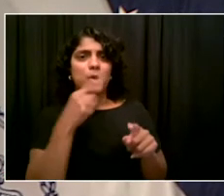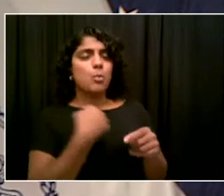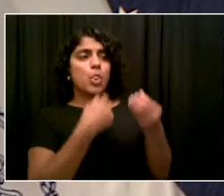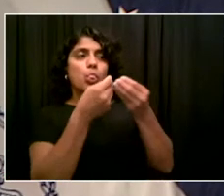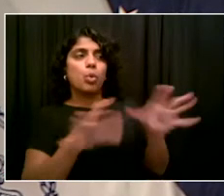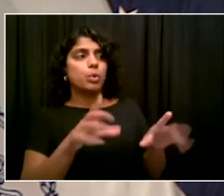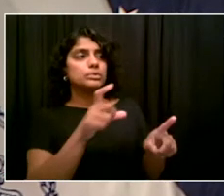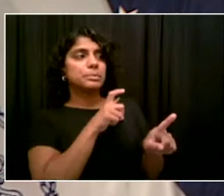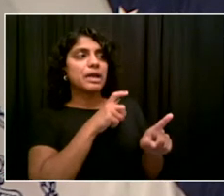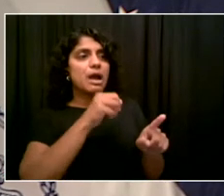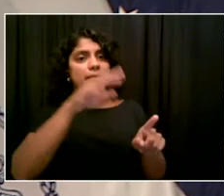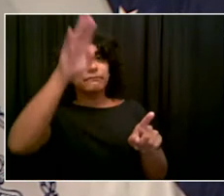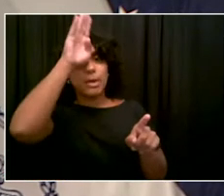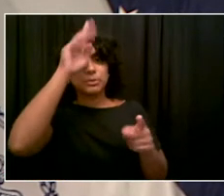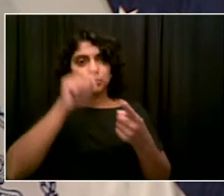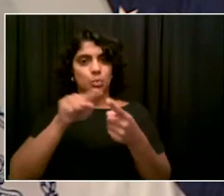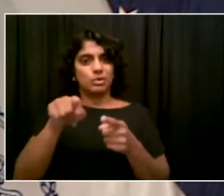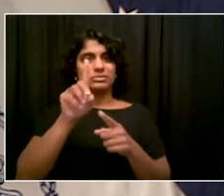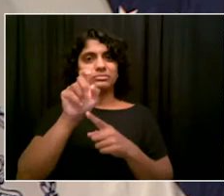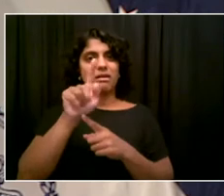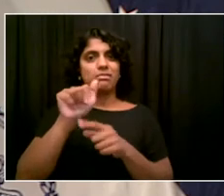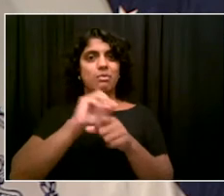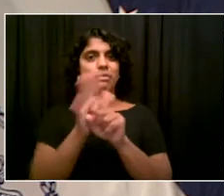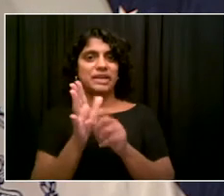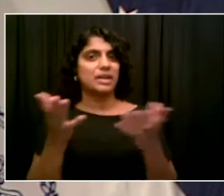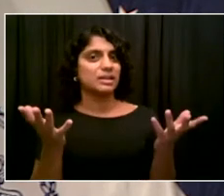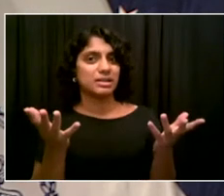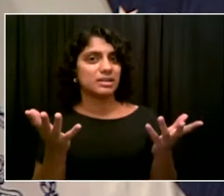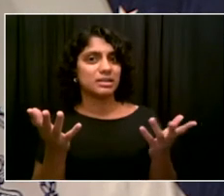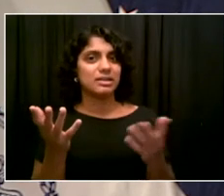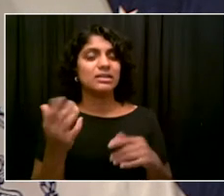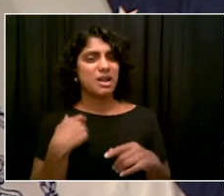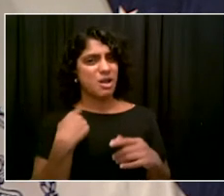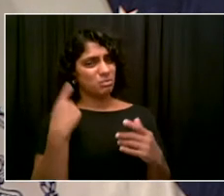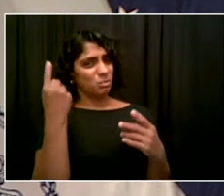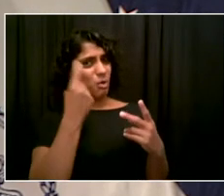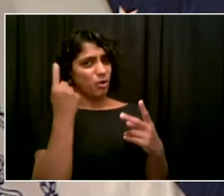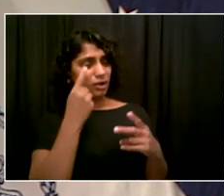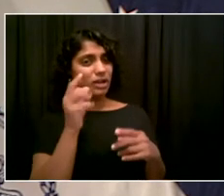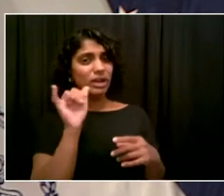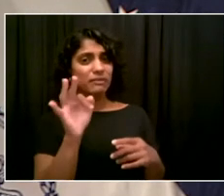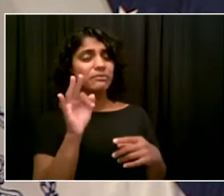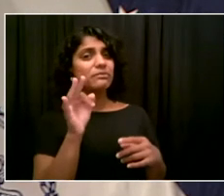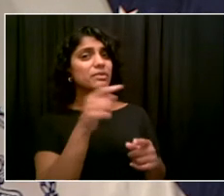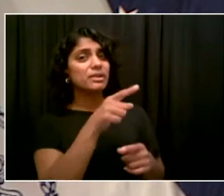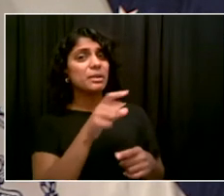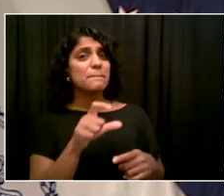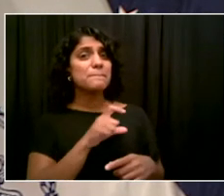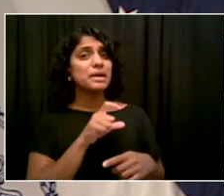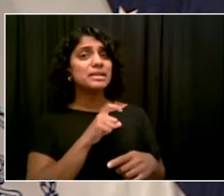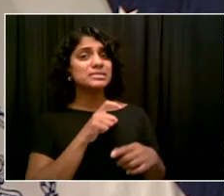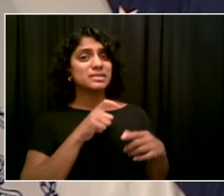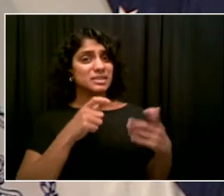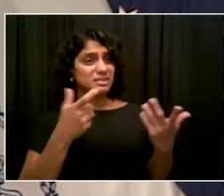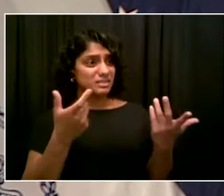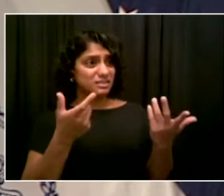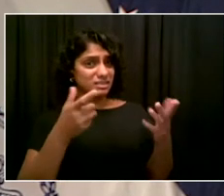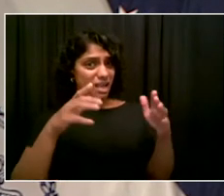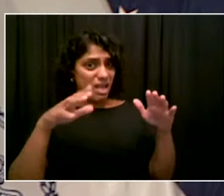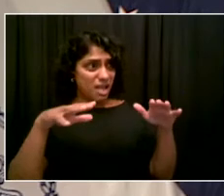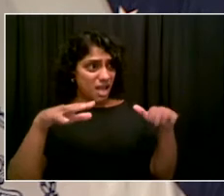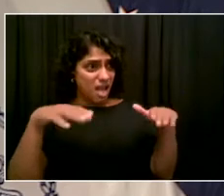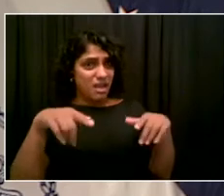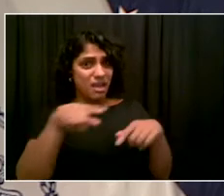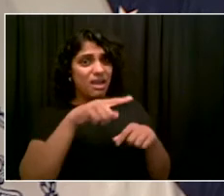I understand even the police department still has an issue here, that are not getting vaccinated, operating as they must and do in areas that are